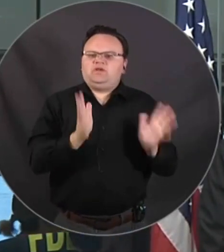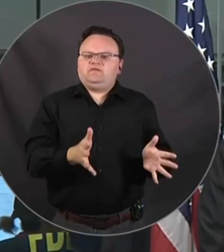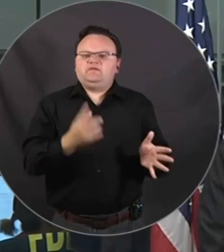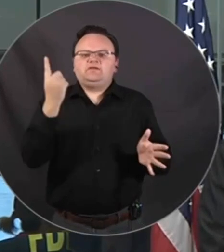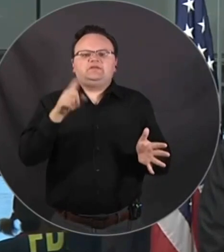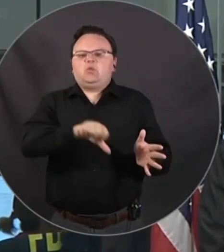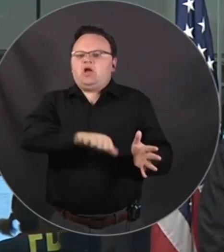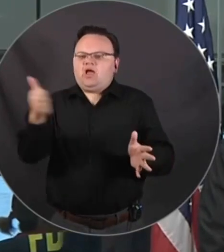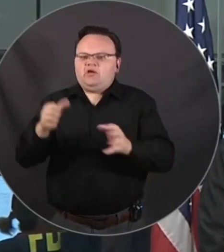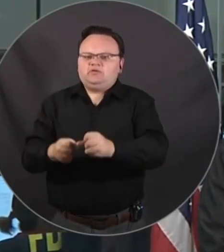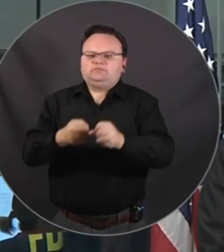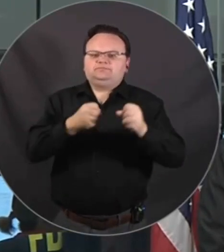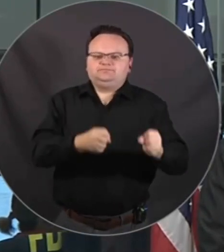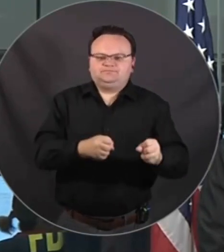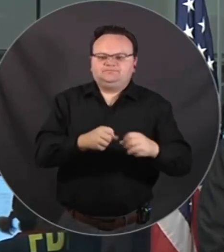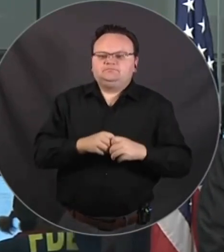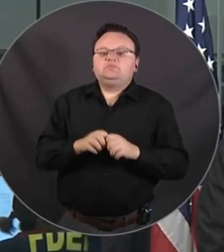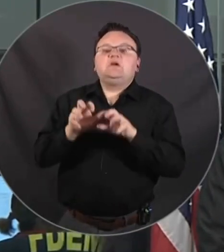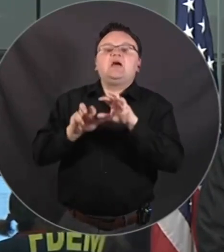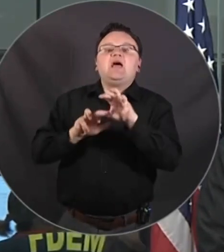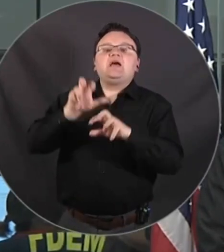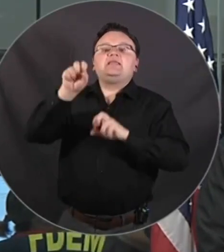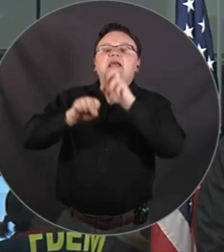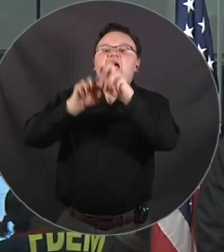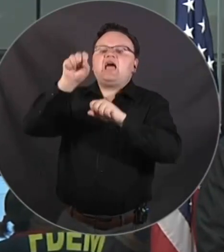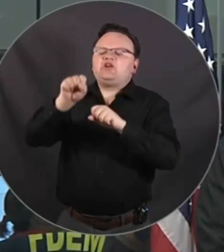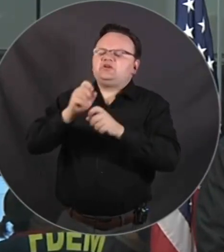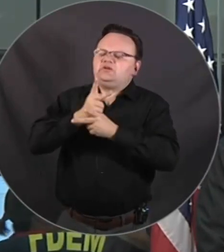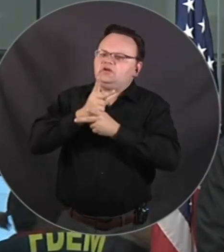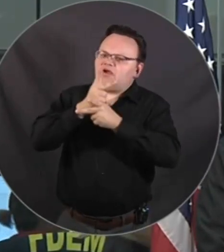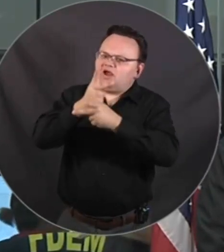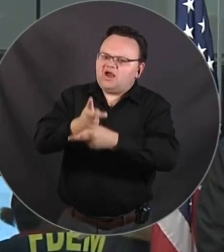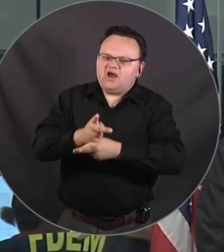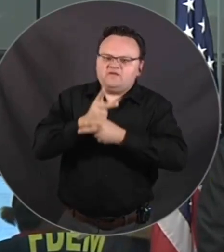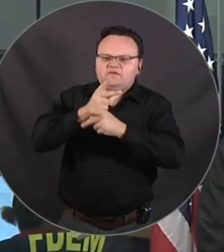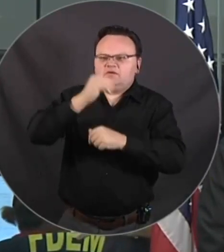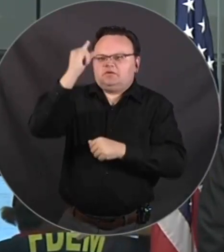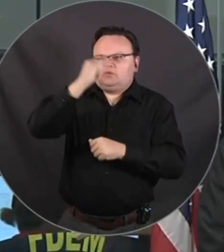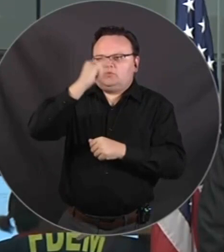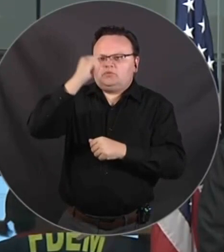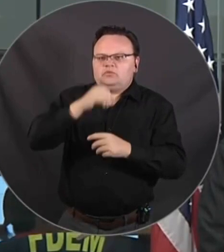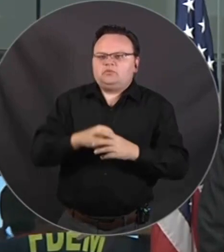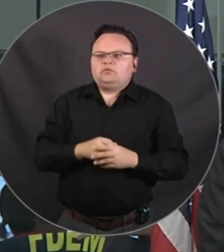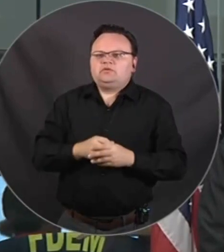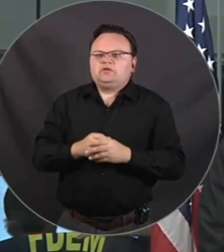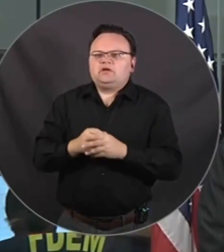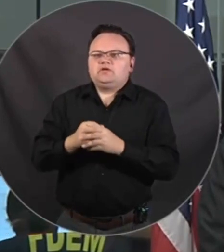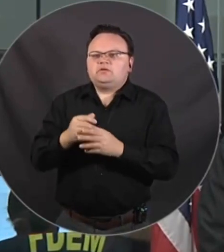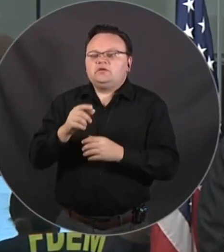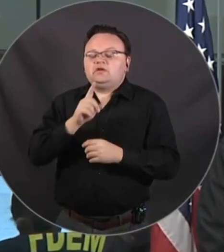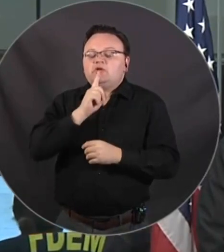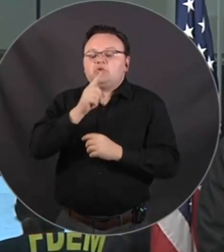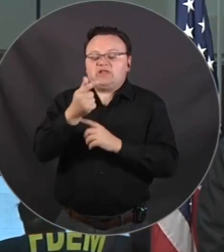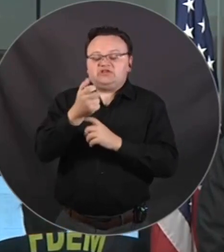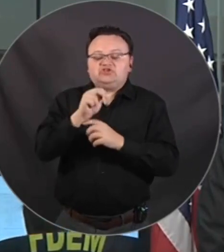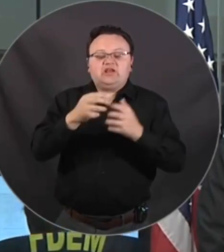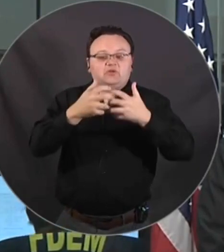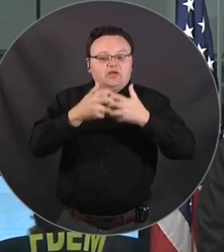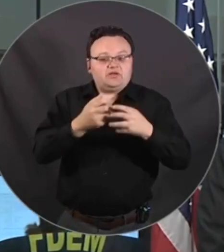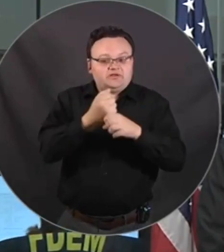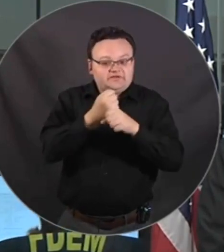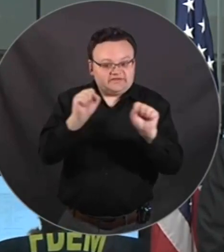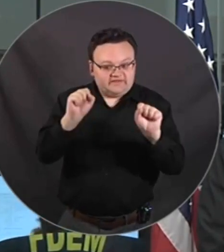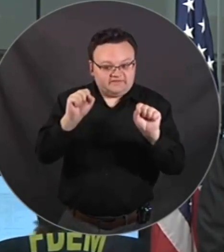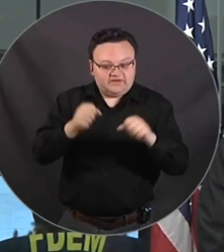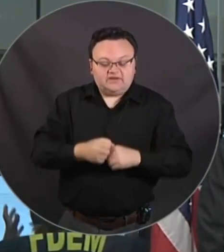Do not get on ladders. You know, the governor and I have talked about this in the past. know, it's generator safety, it's chainsaw safety, it's ladder safety. Those are the three